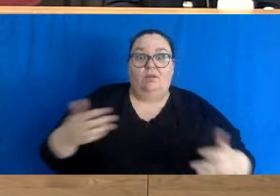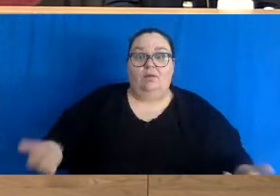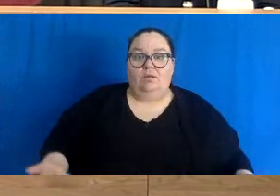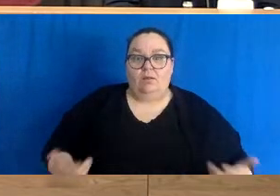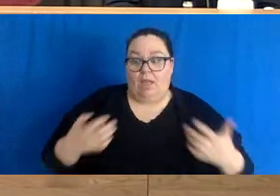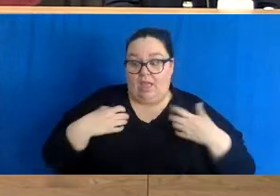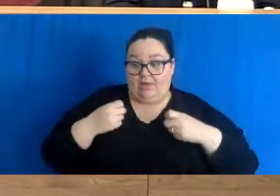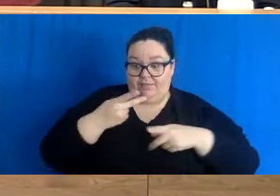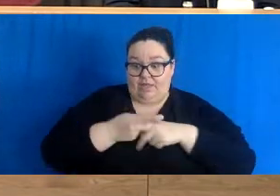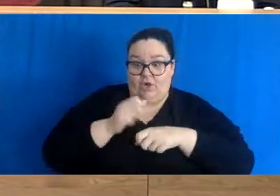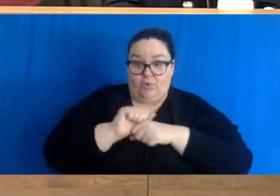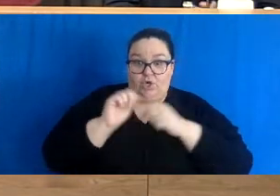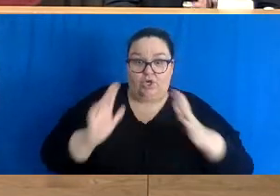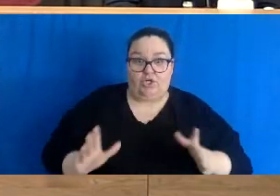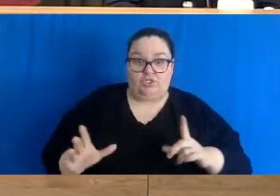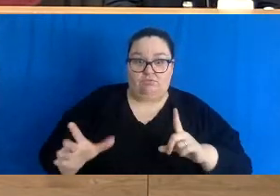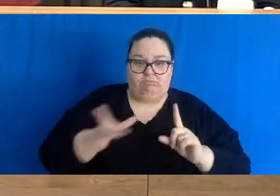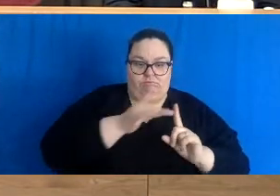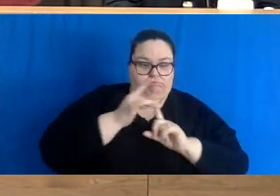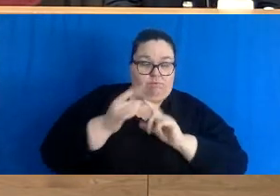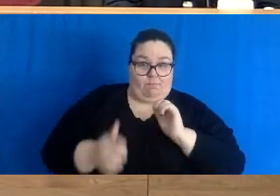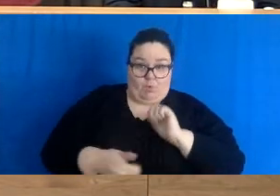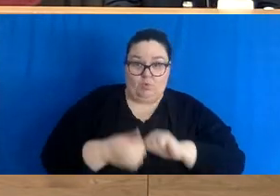likely have contracted the virus?